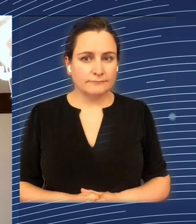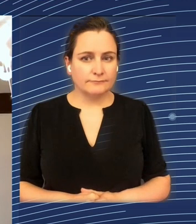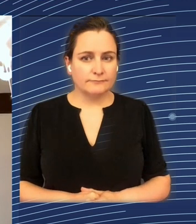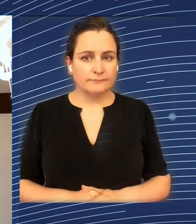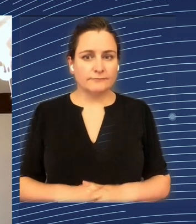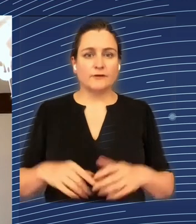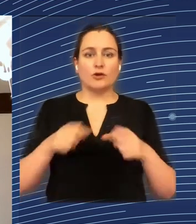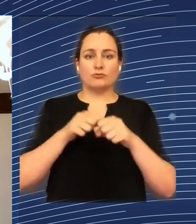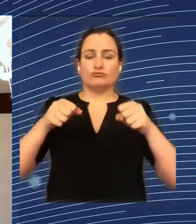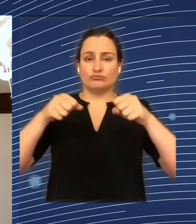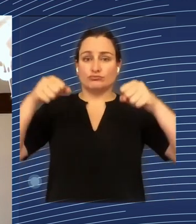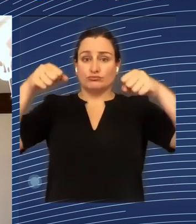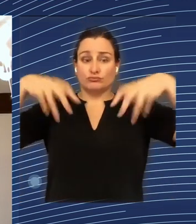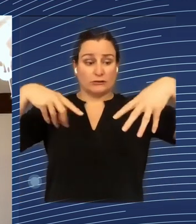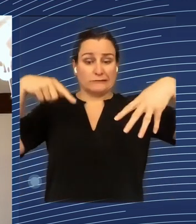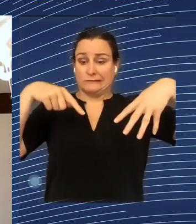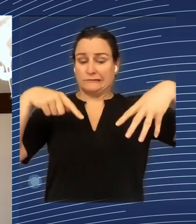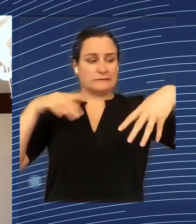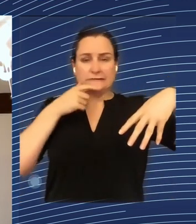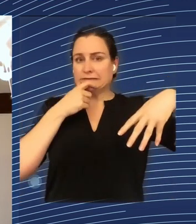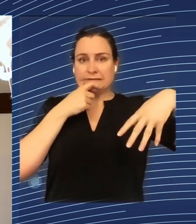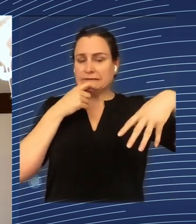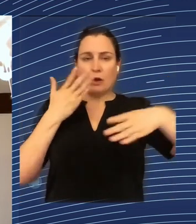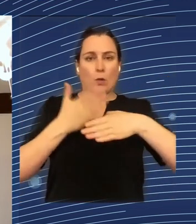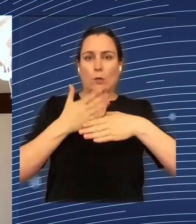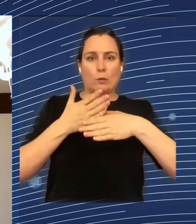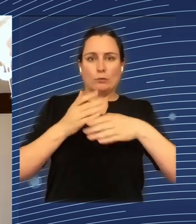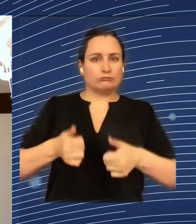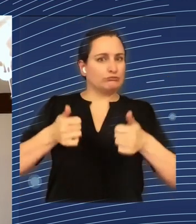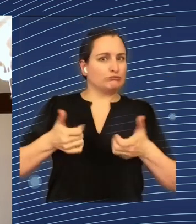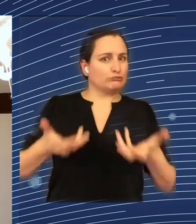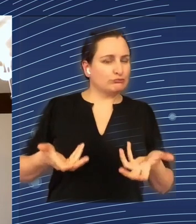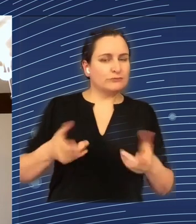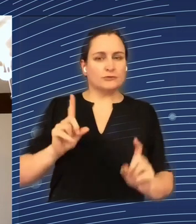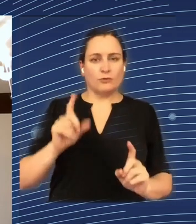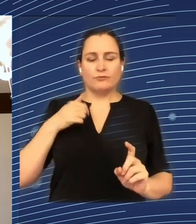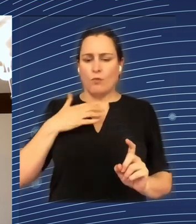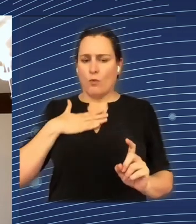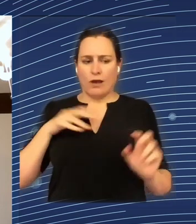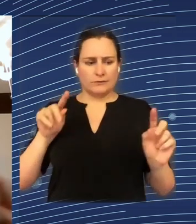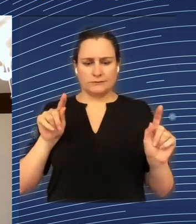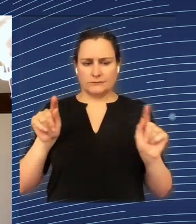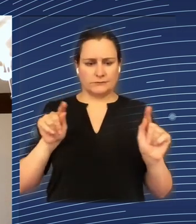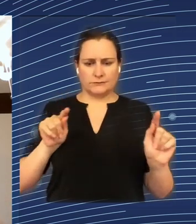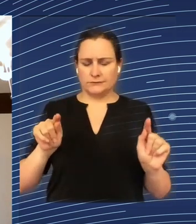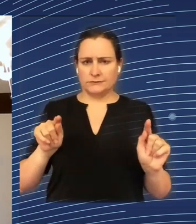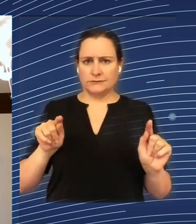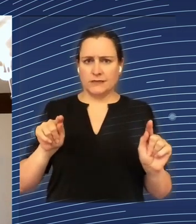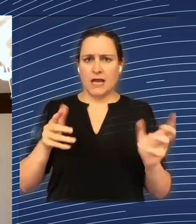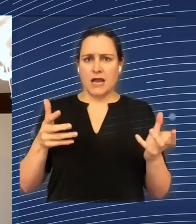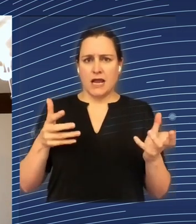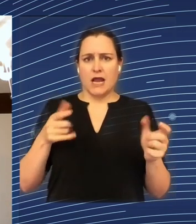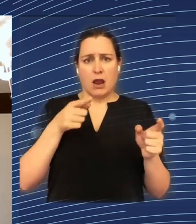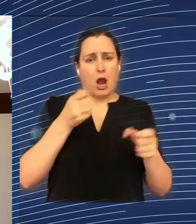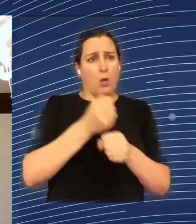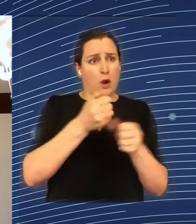that, where do cohesion funds fit? Well, they have worked, right? But sometimes you don't see it so much because it's overwhelmed by these bigger